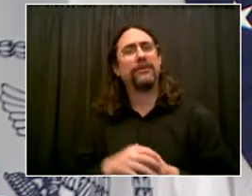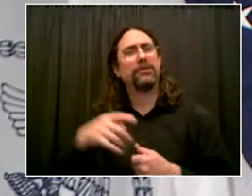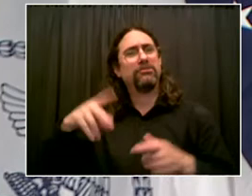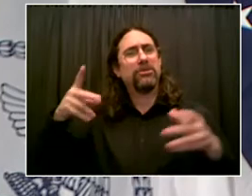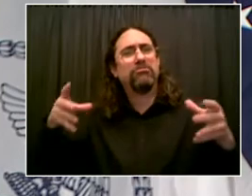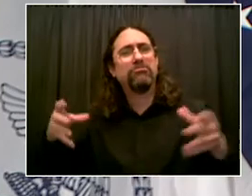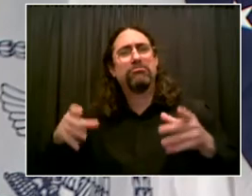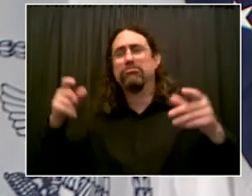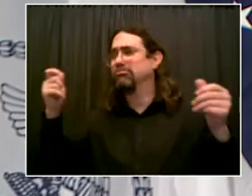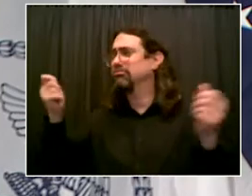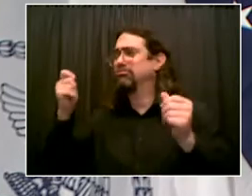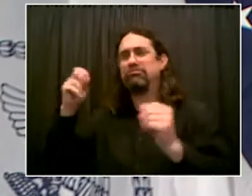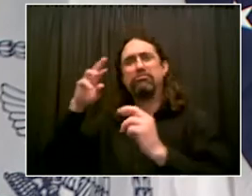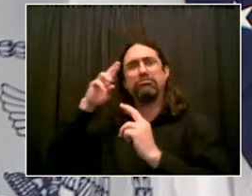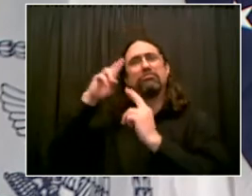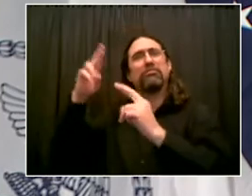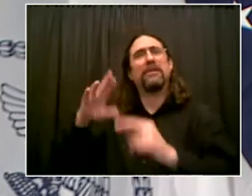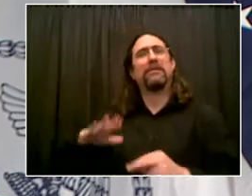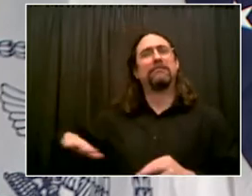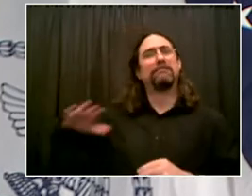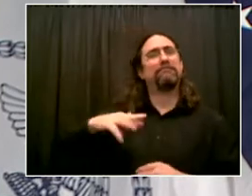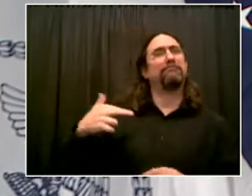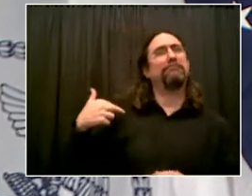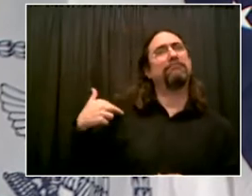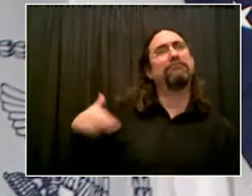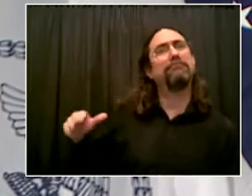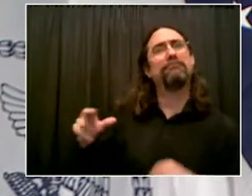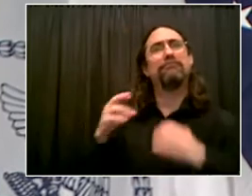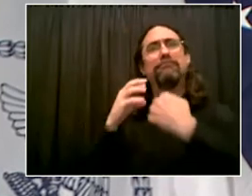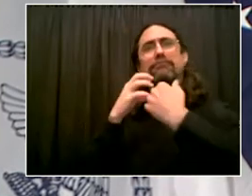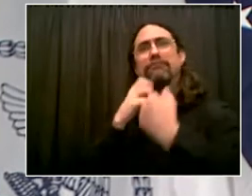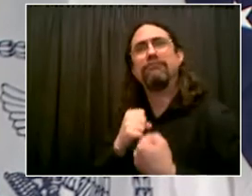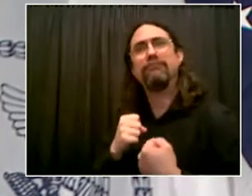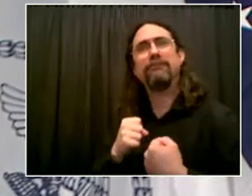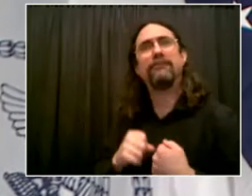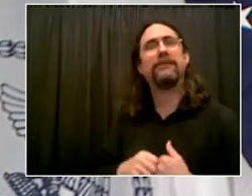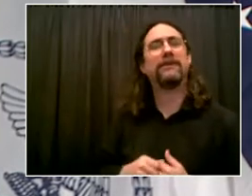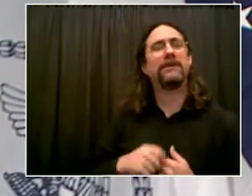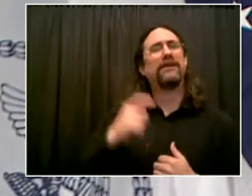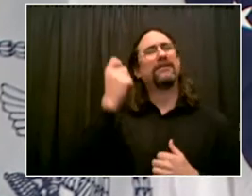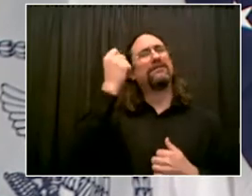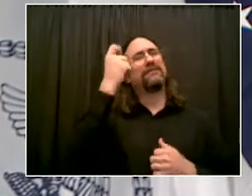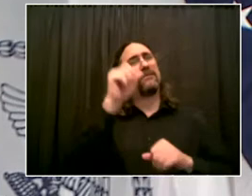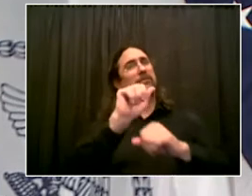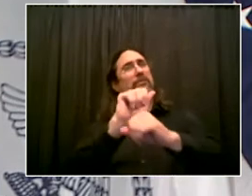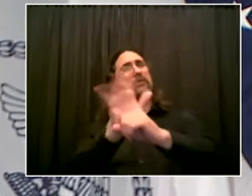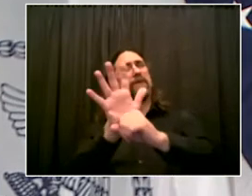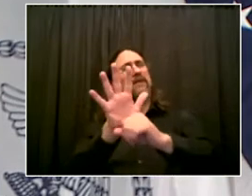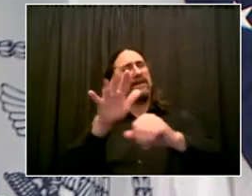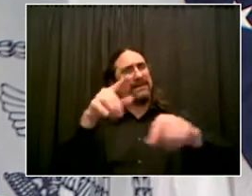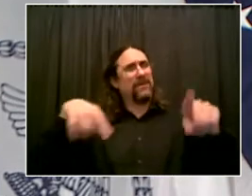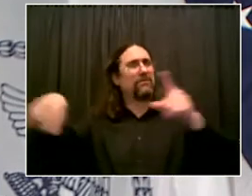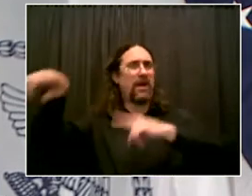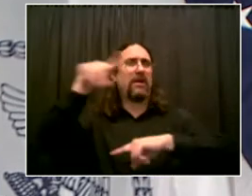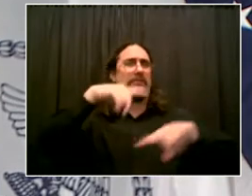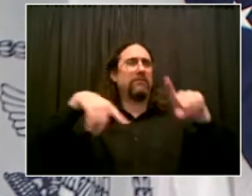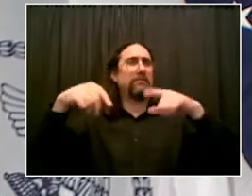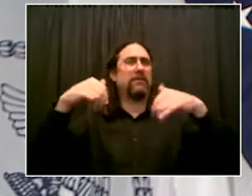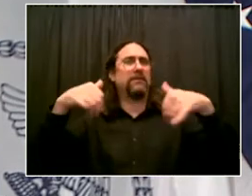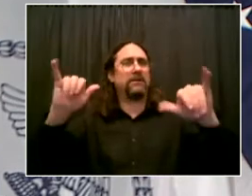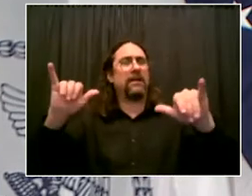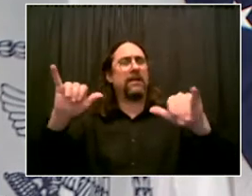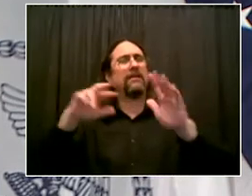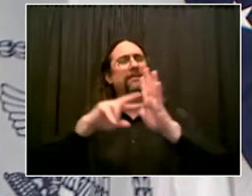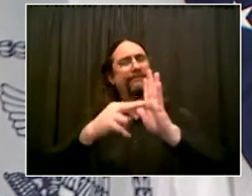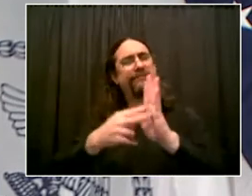way. And everybody, as we conclude today, I think that's, uh, sort of the summary of everything that we are doing. New Yorkers are